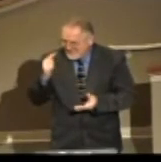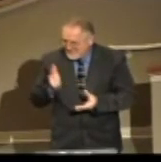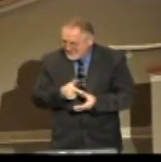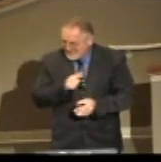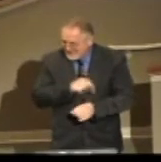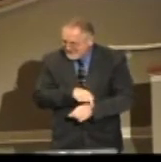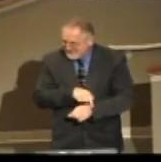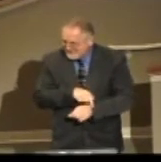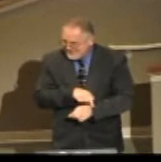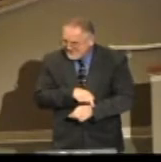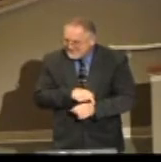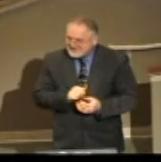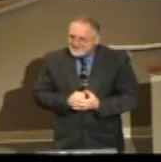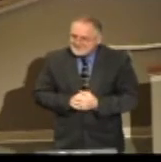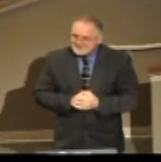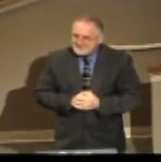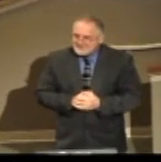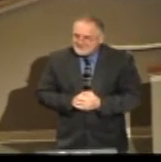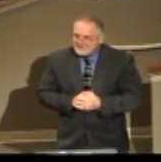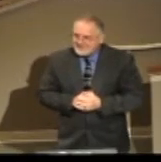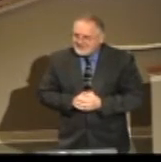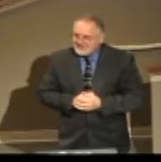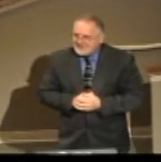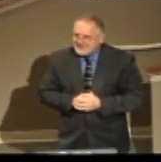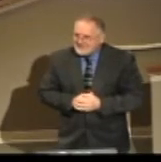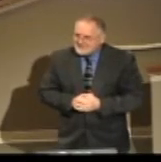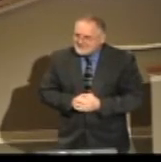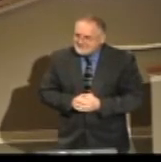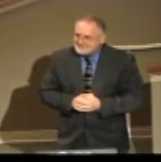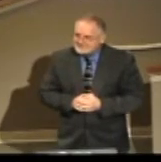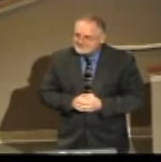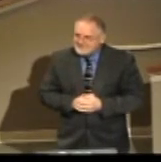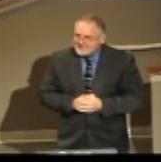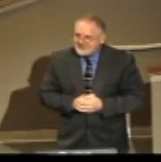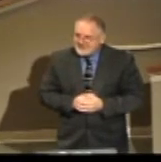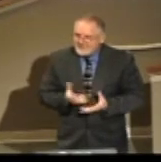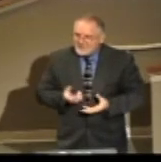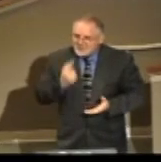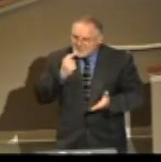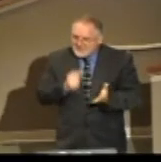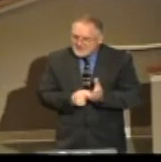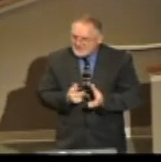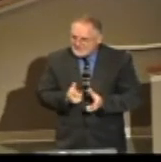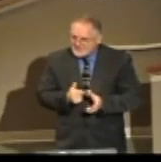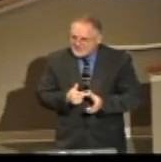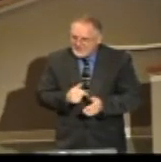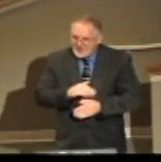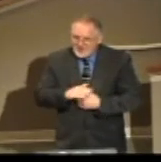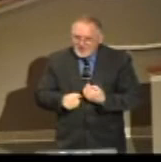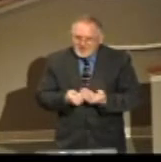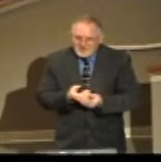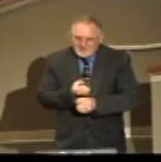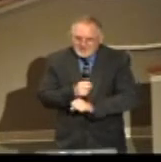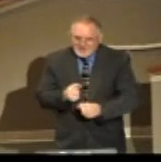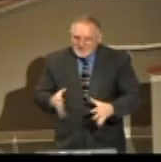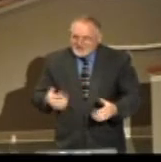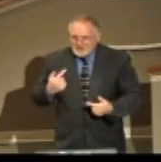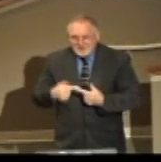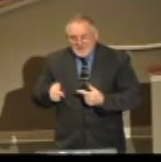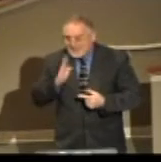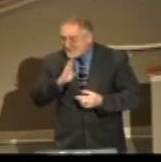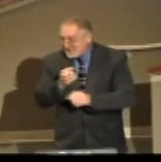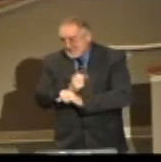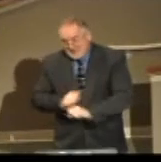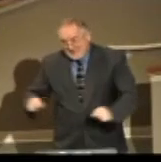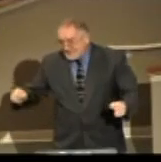What would a preacher mention? Well, I would mention, first of all, salvation. Now, you can't get saved again. Have ever been saved once?